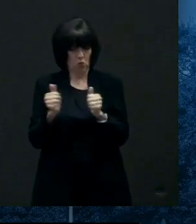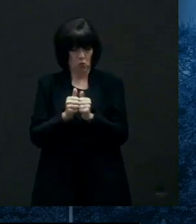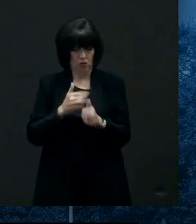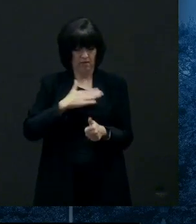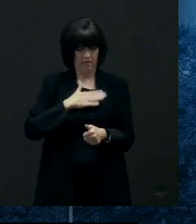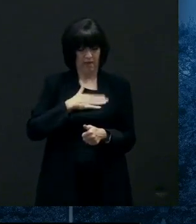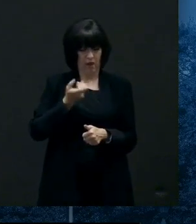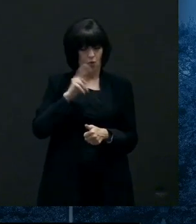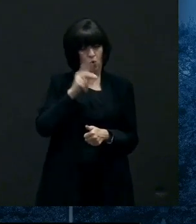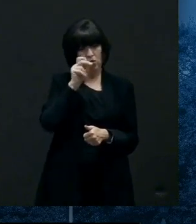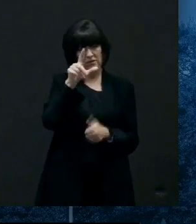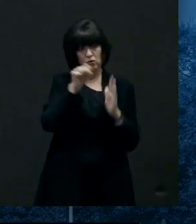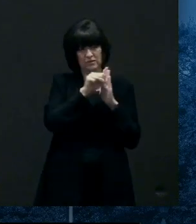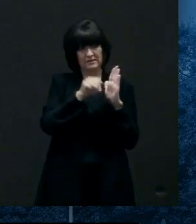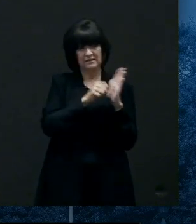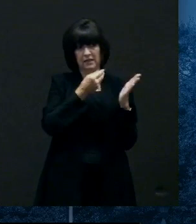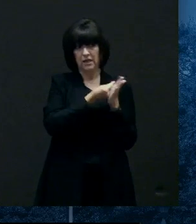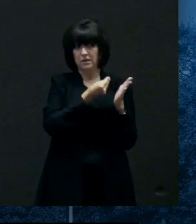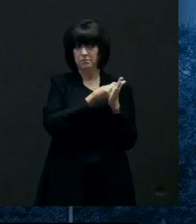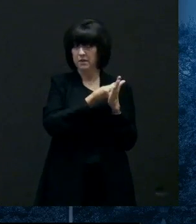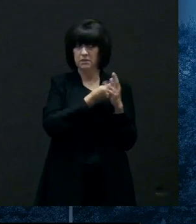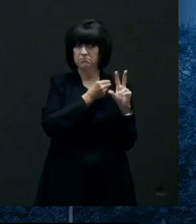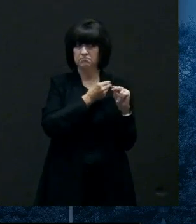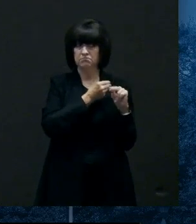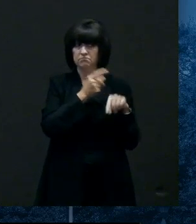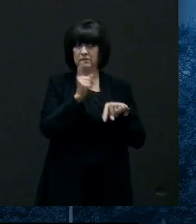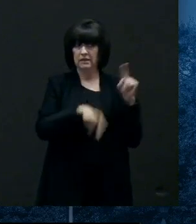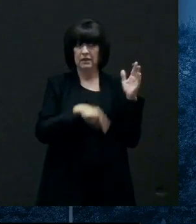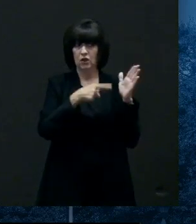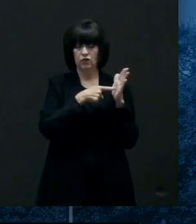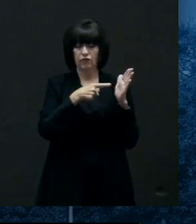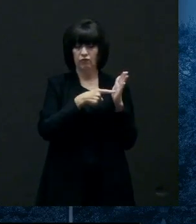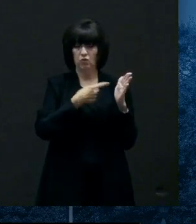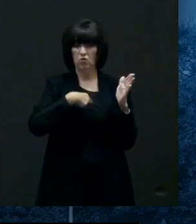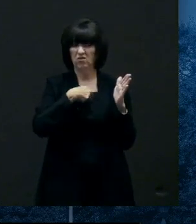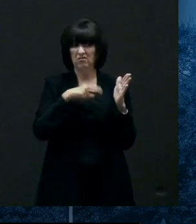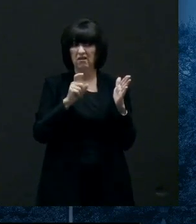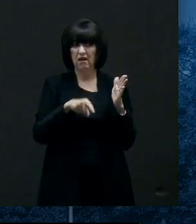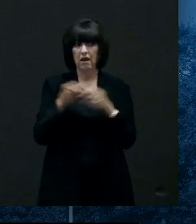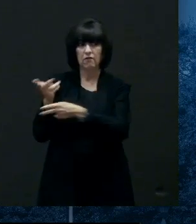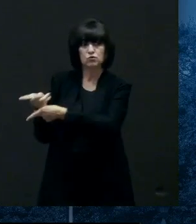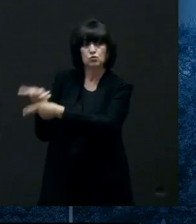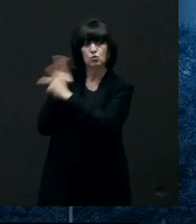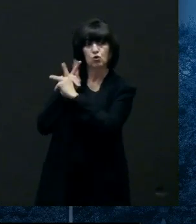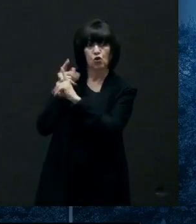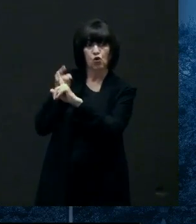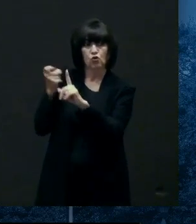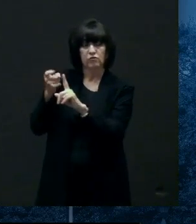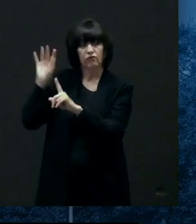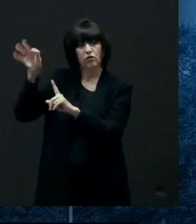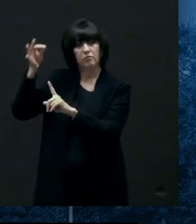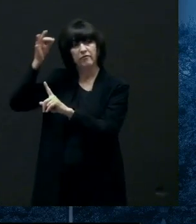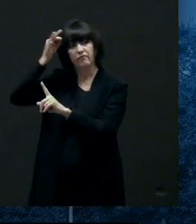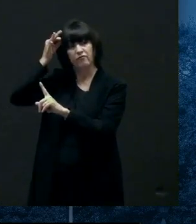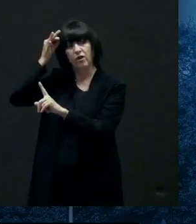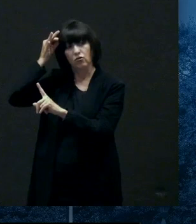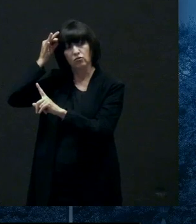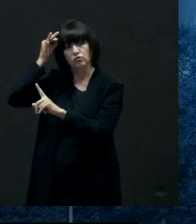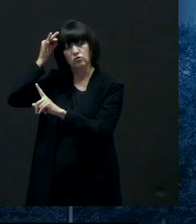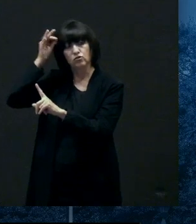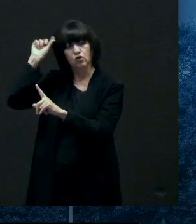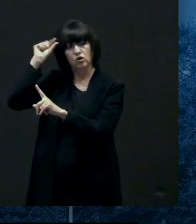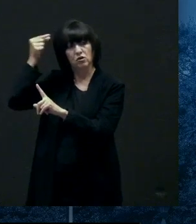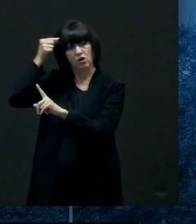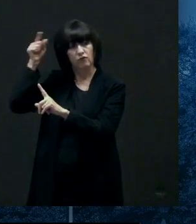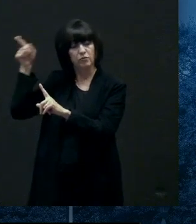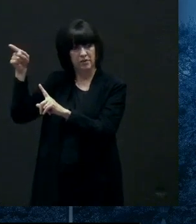and we will be taking out a loan from the federal government uh for our current obligations